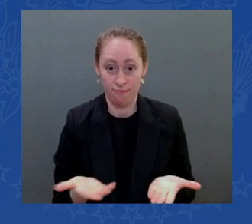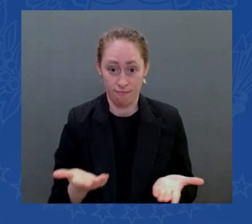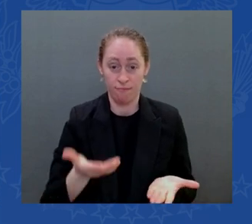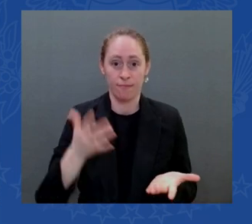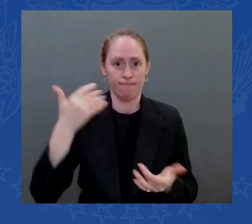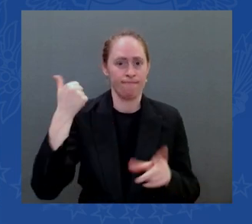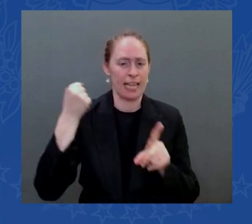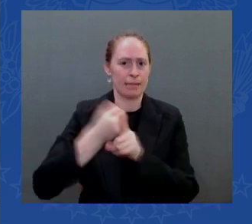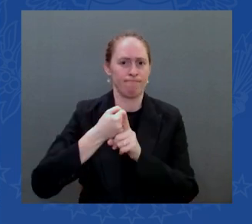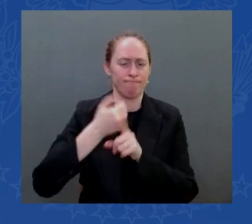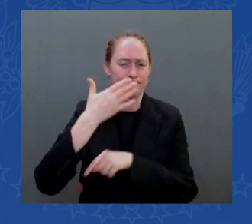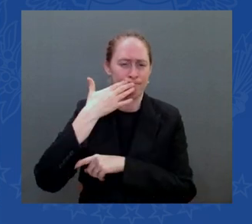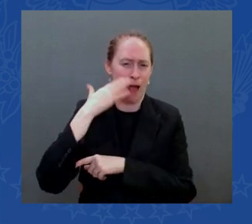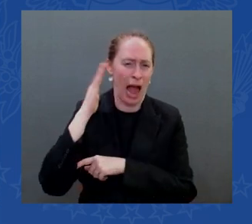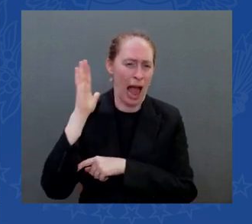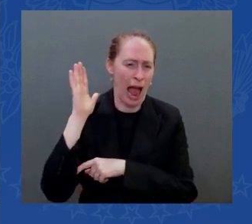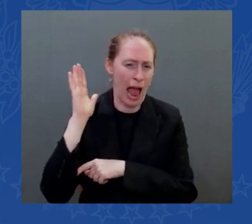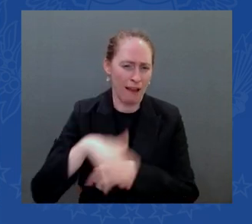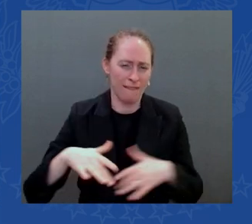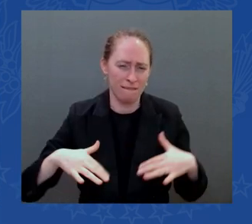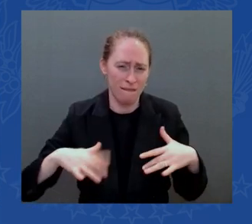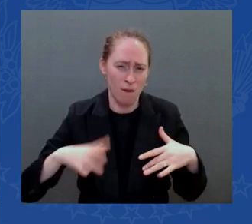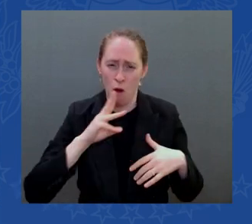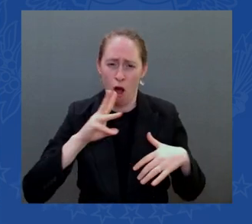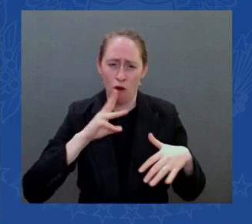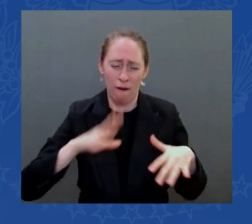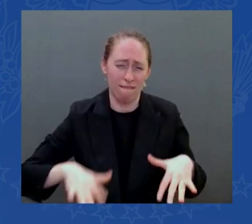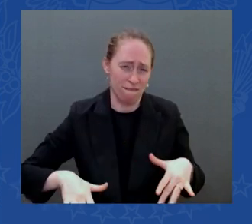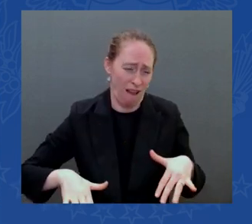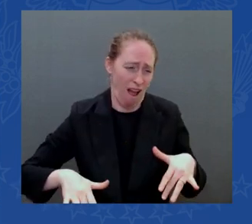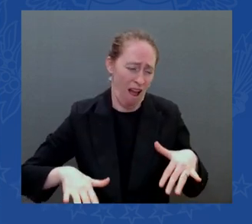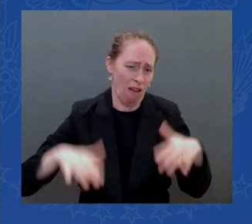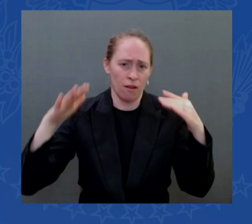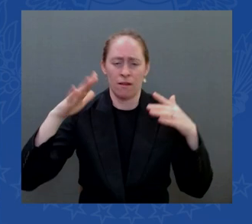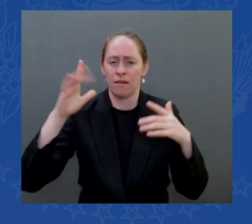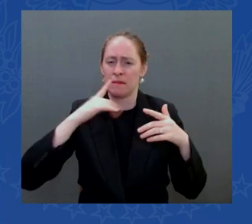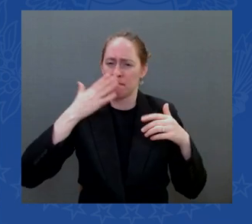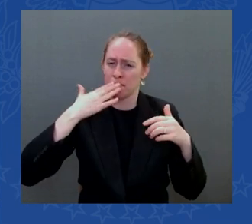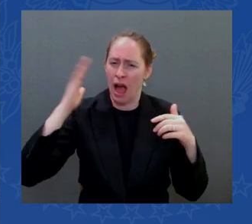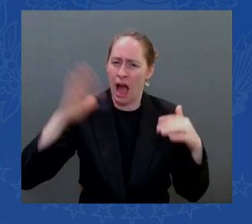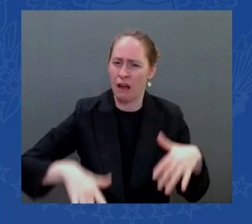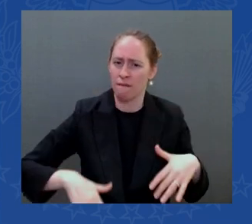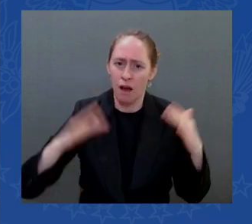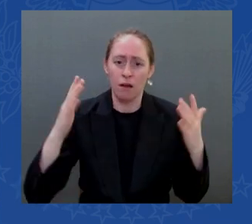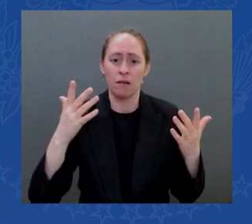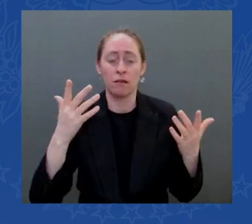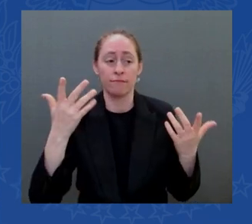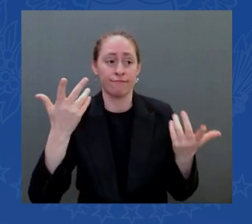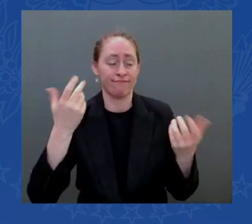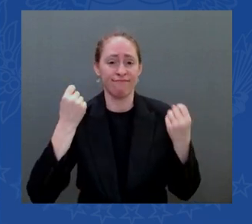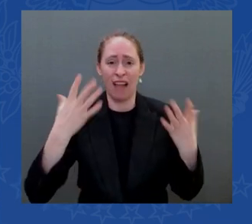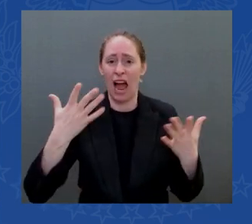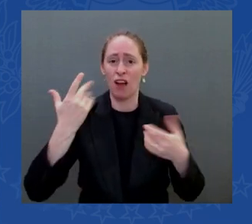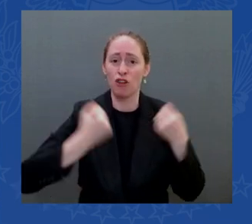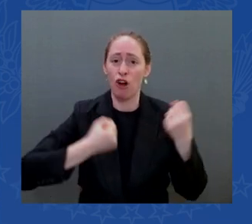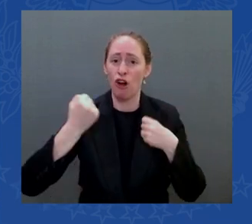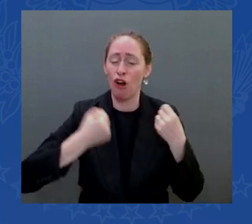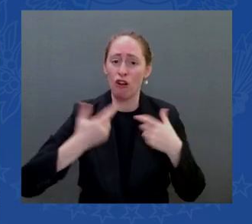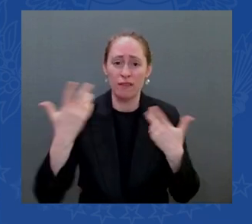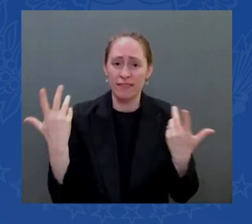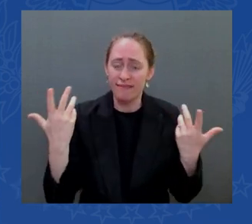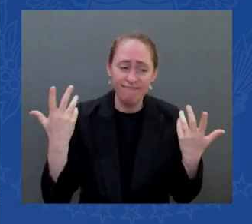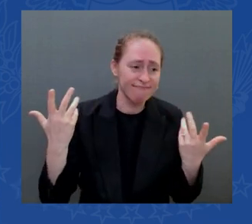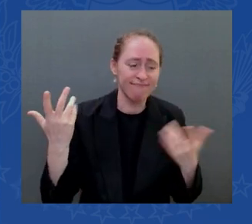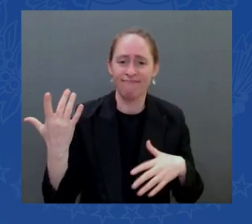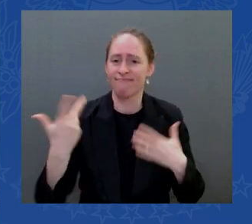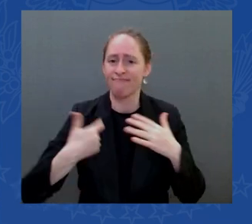of evacuations people lost everything they owned twice our infrastructure law upgrades stormwater management